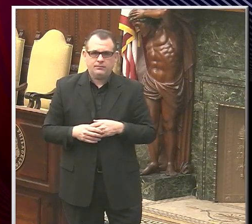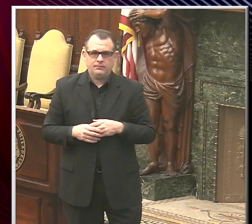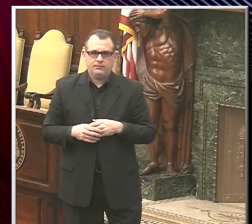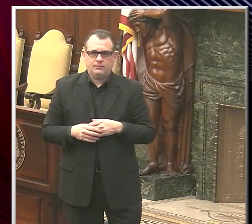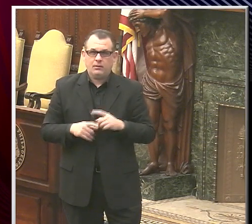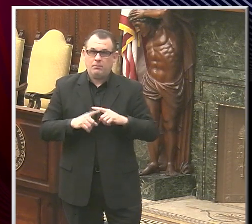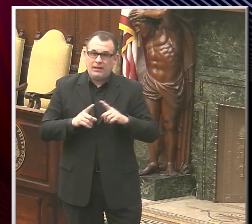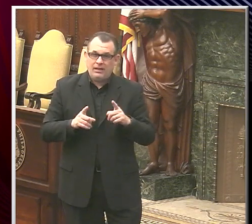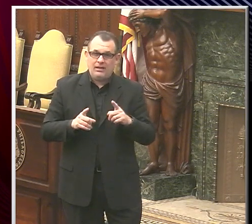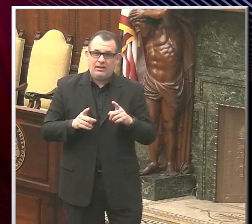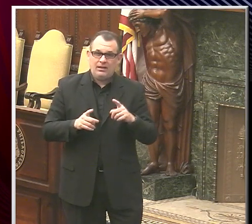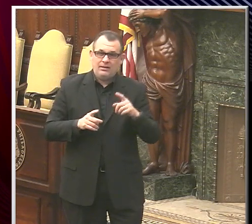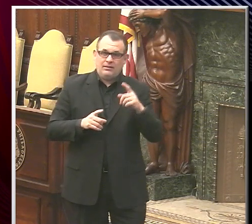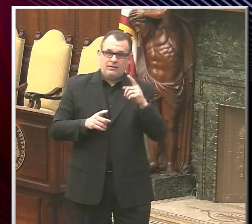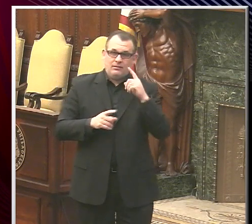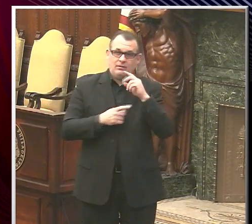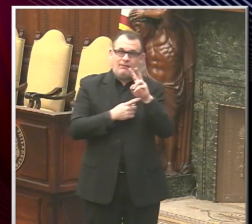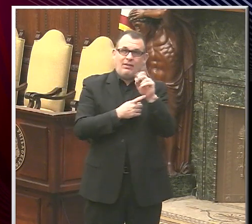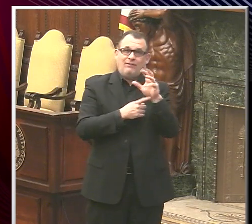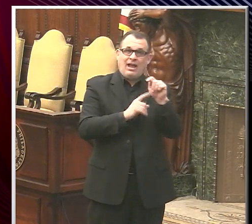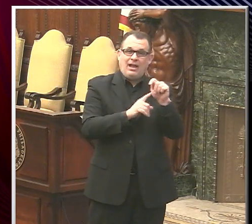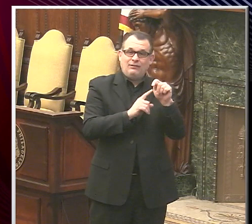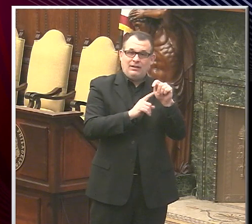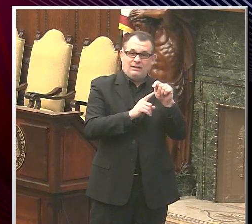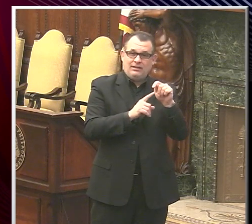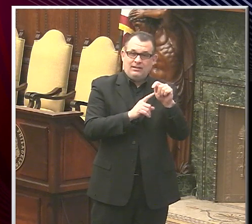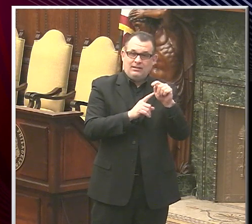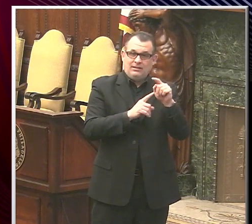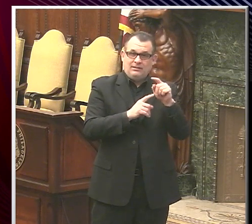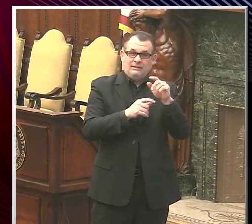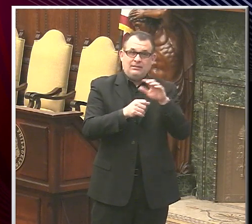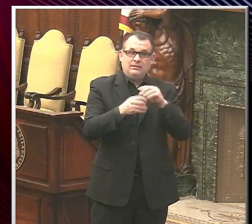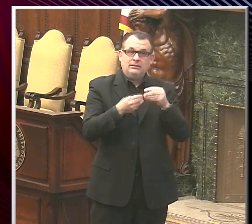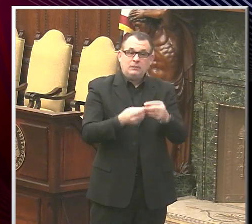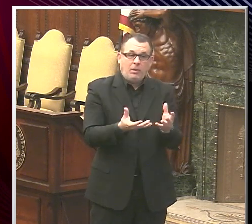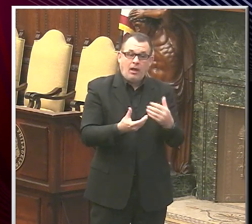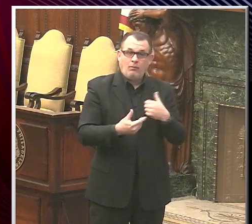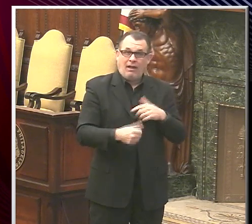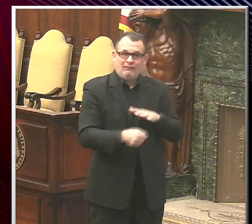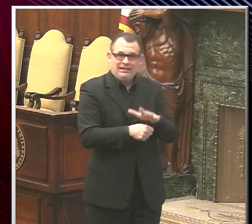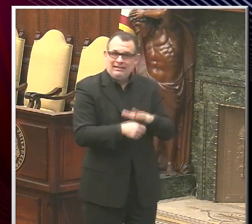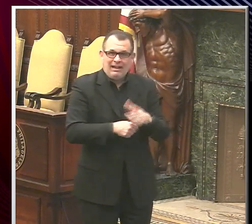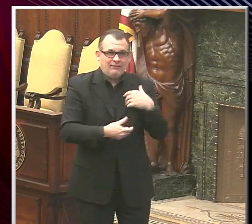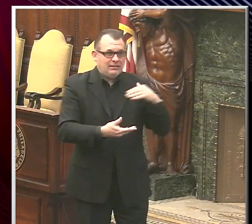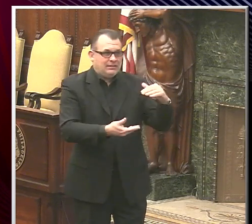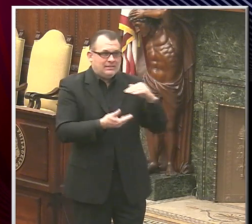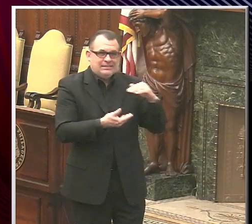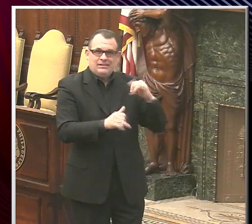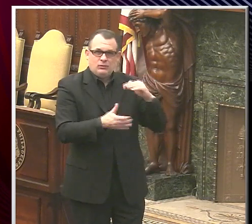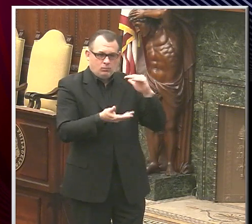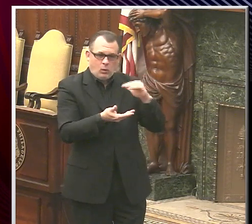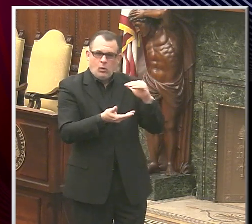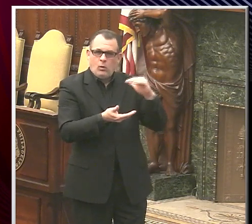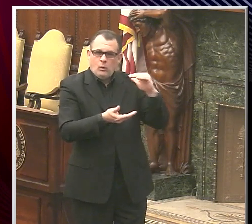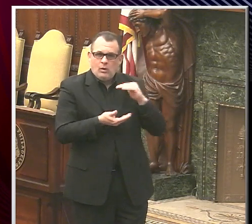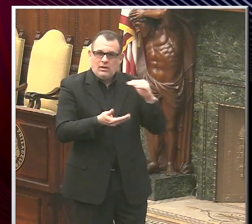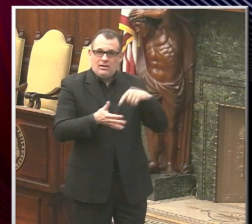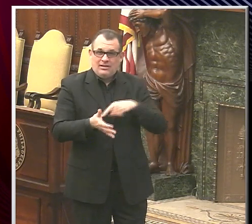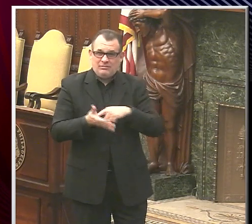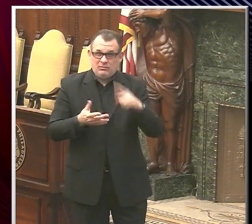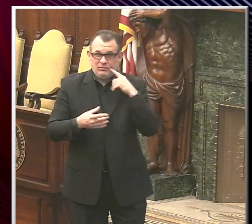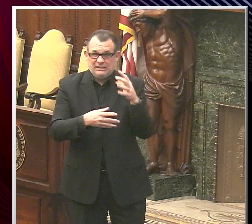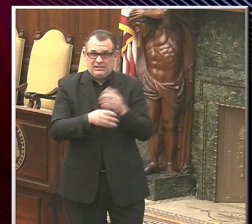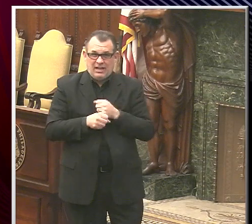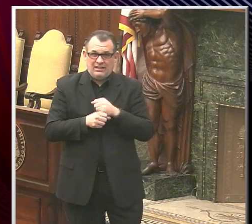about our vaccine supply. We continue to have limited vaccine supply, but there's some moves in the positive direction here. This week, we're receiving